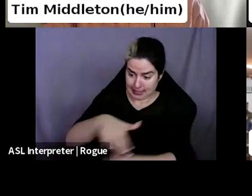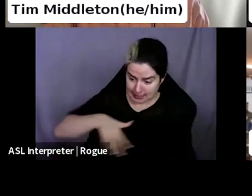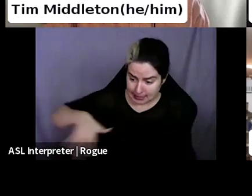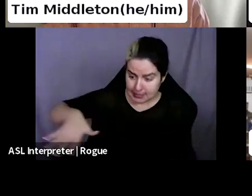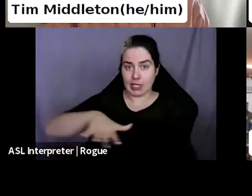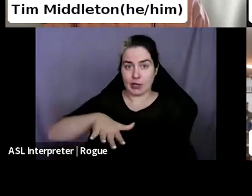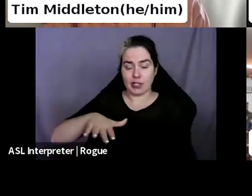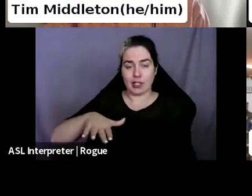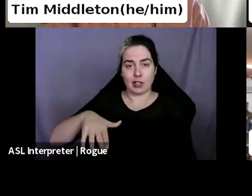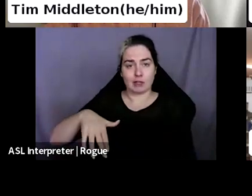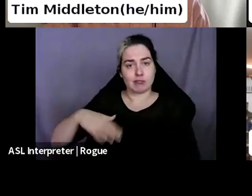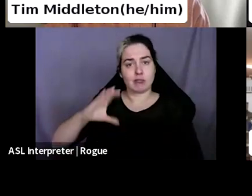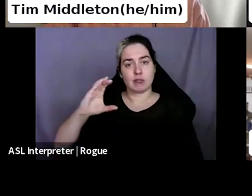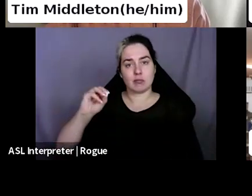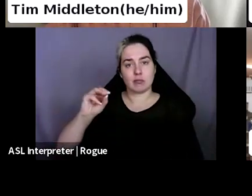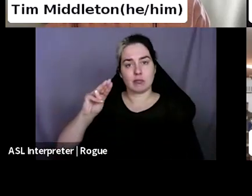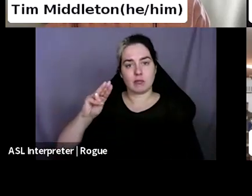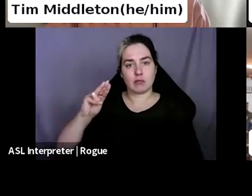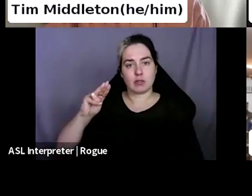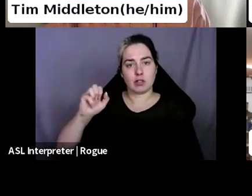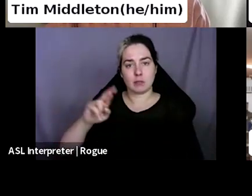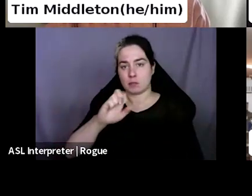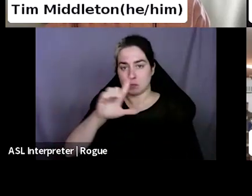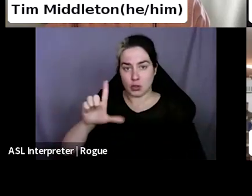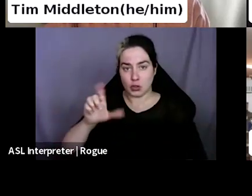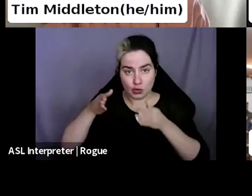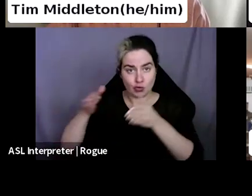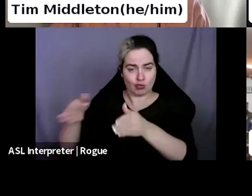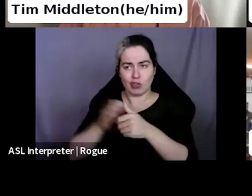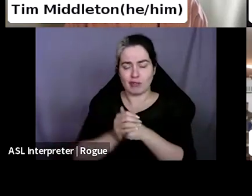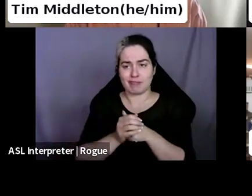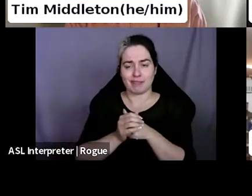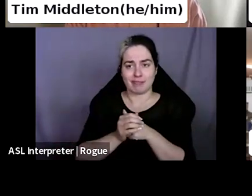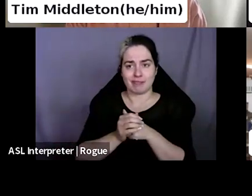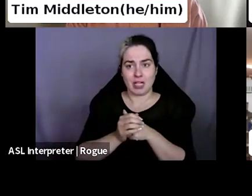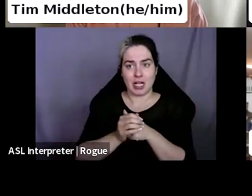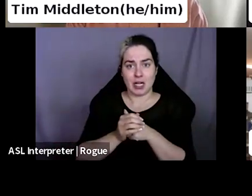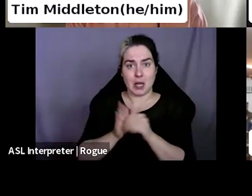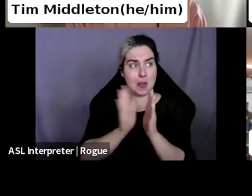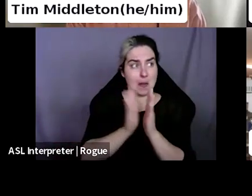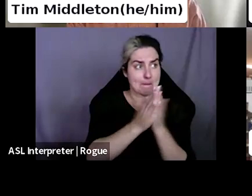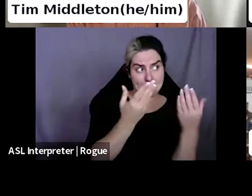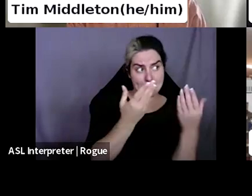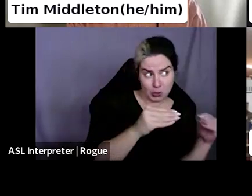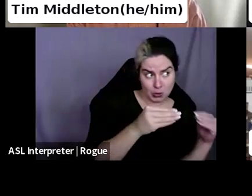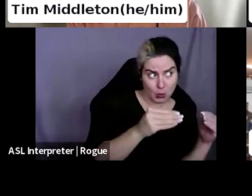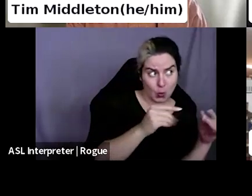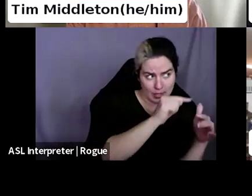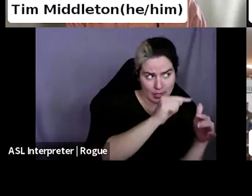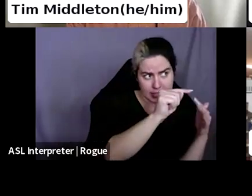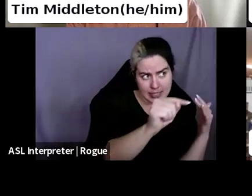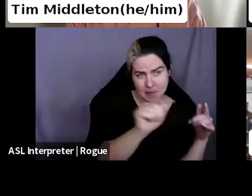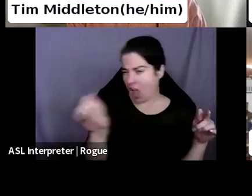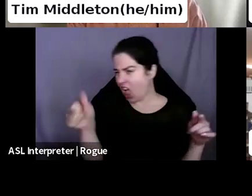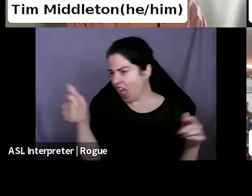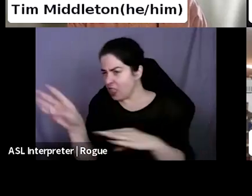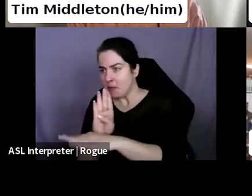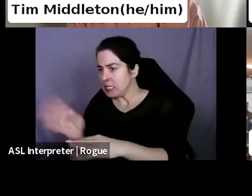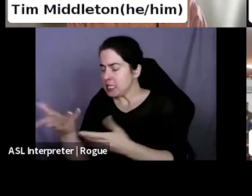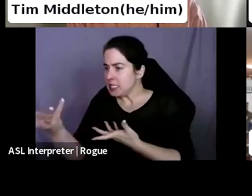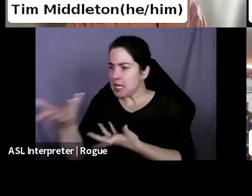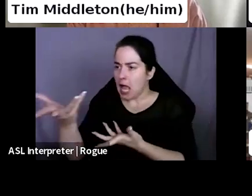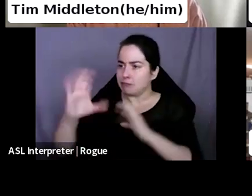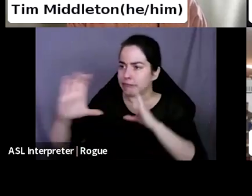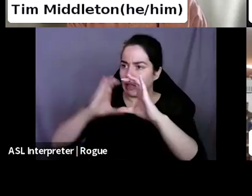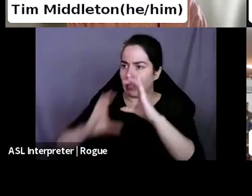drive. Um, other than the bookstores, we don't seem to talk to each other all that much and